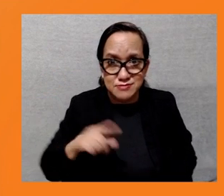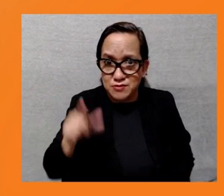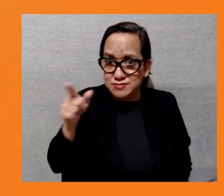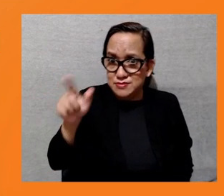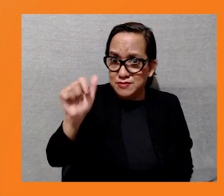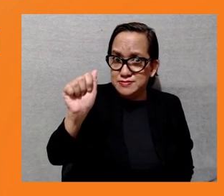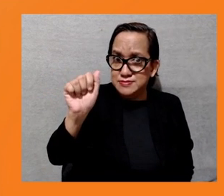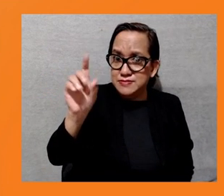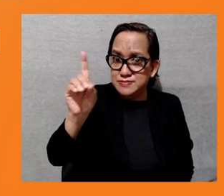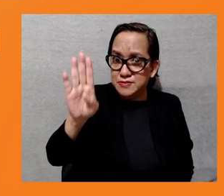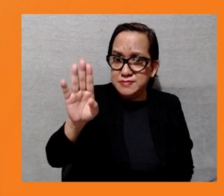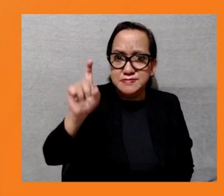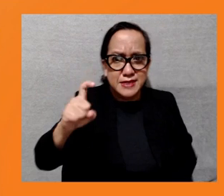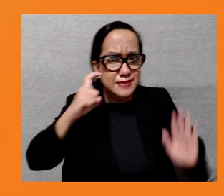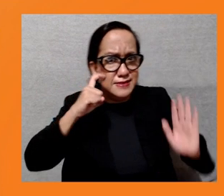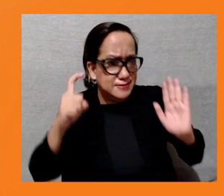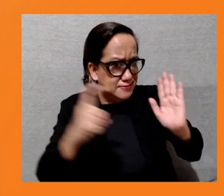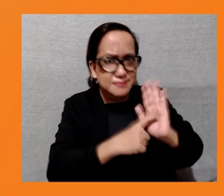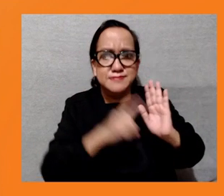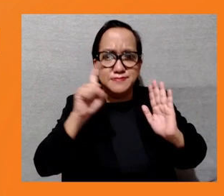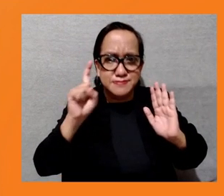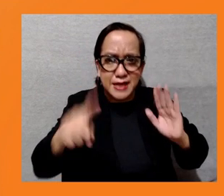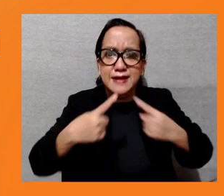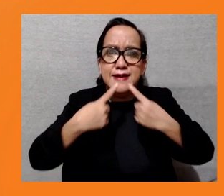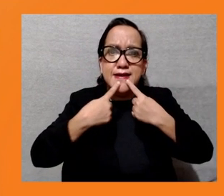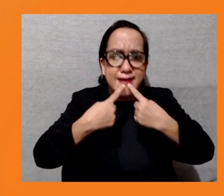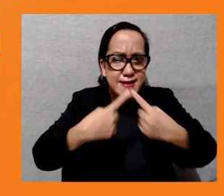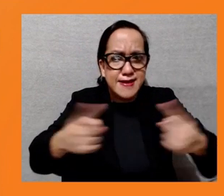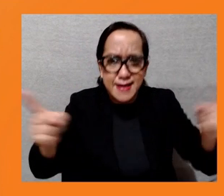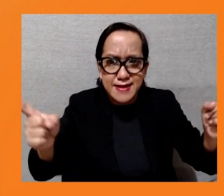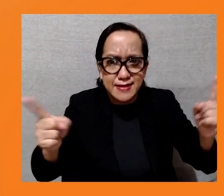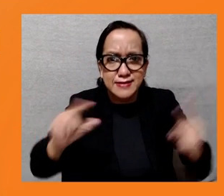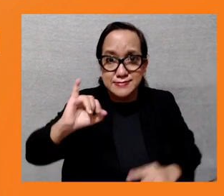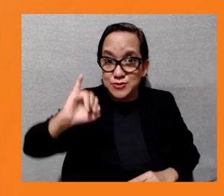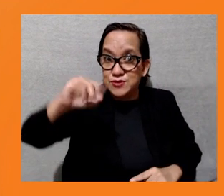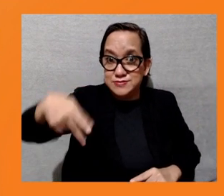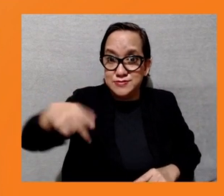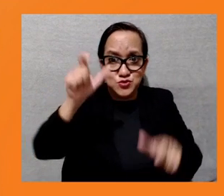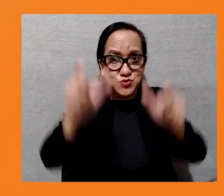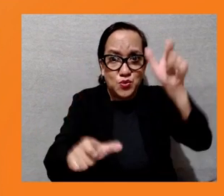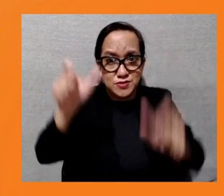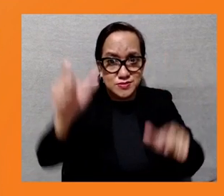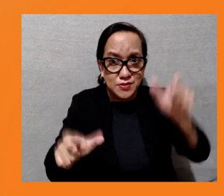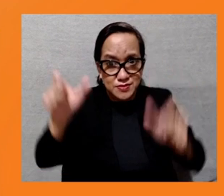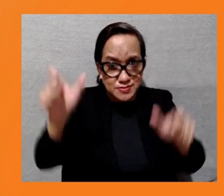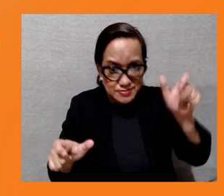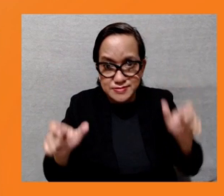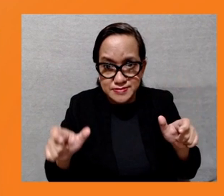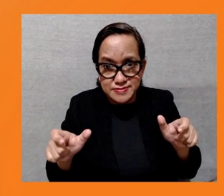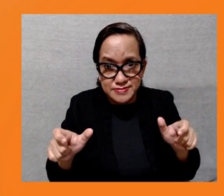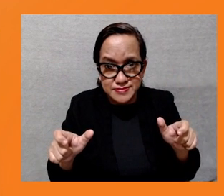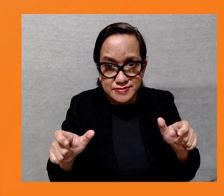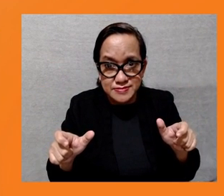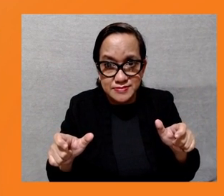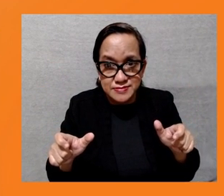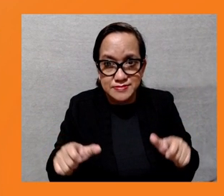Rights of Indigenous Peoples on DRIP in the safeguard policy. But, it is, it has not talked about the free by informed consent,